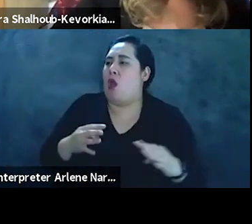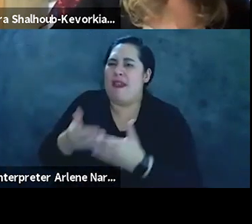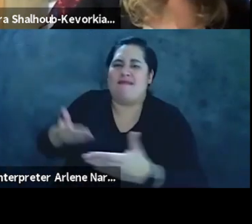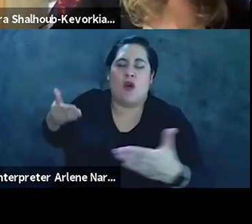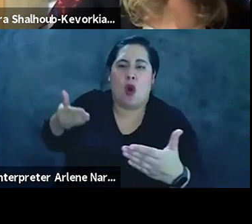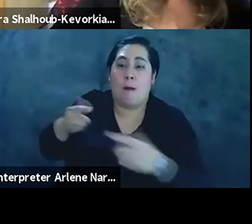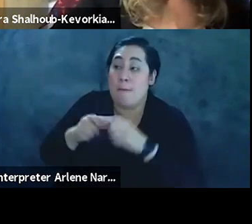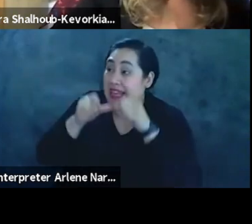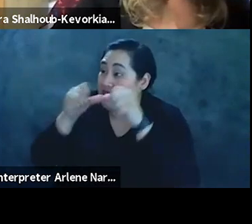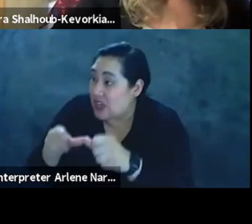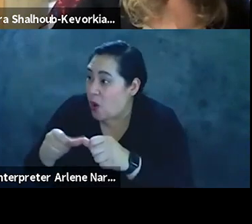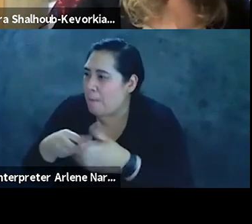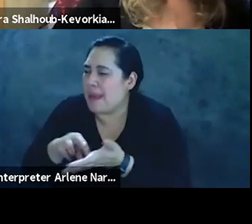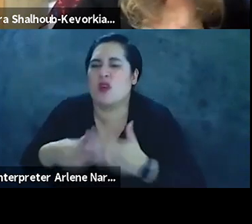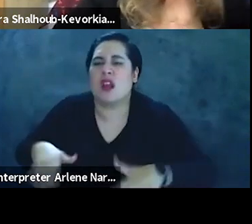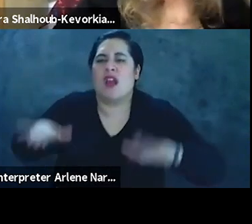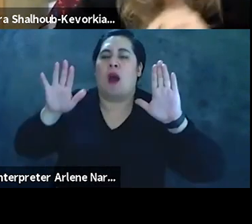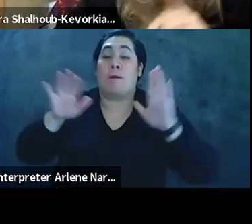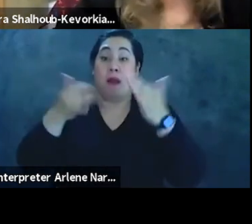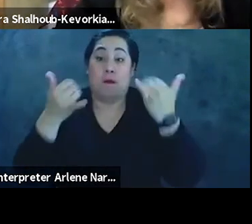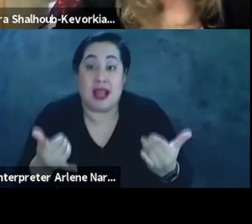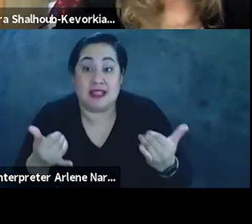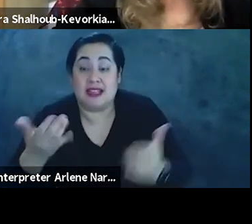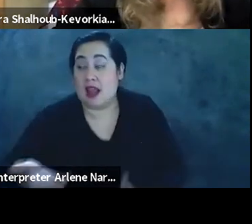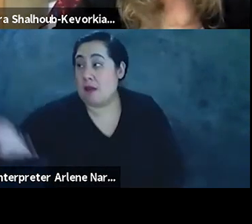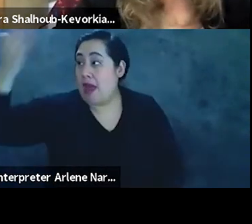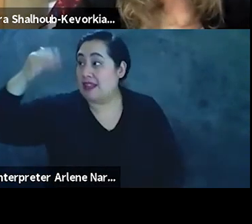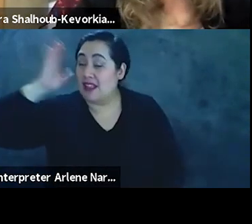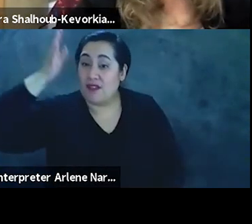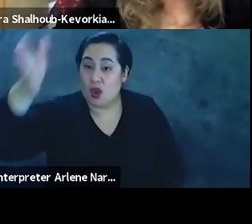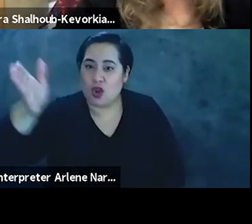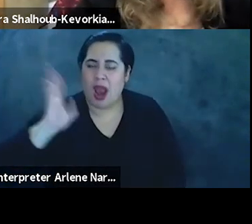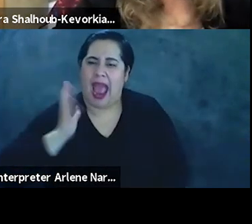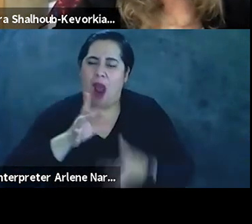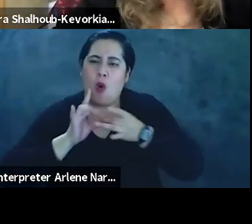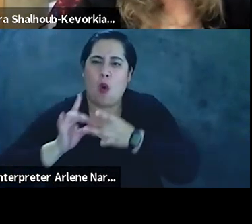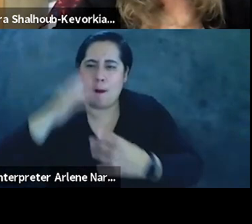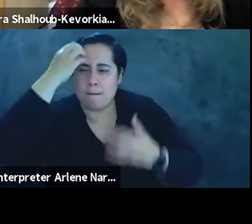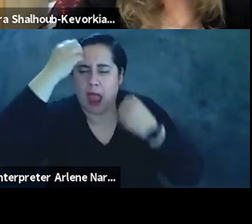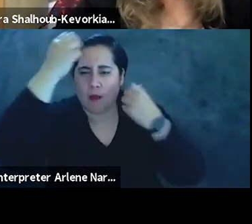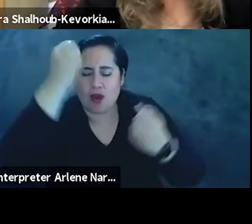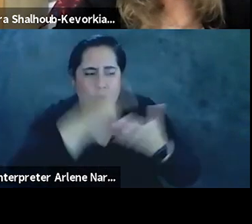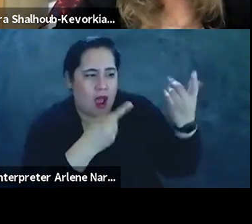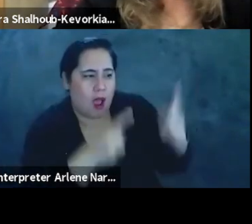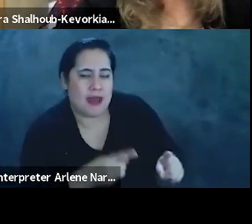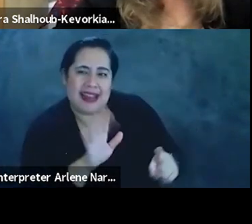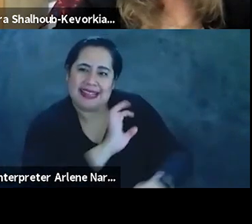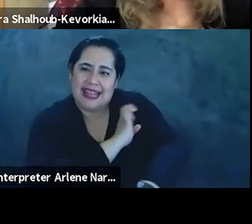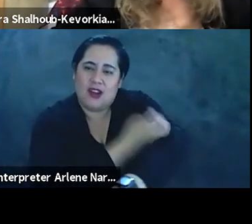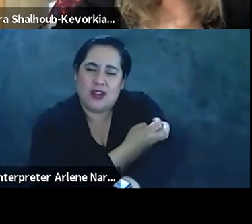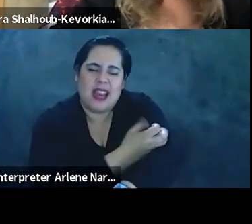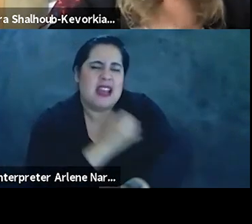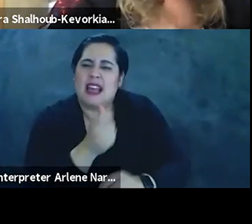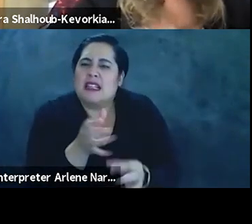not only in the present, but also in the past and in the future. Collective memories of people's heritage, but also its energy does